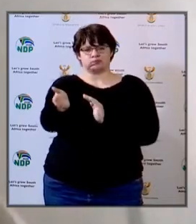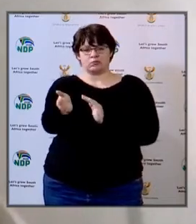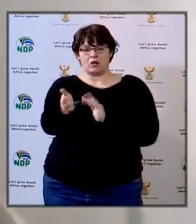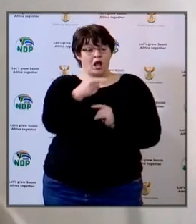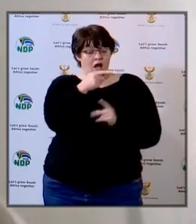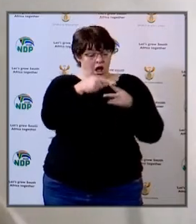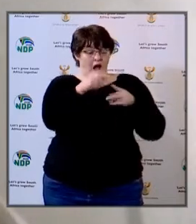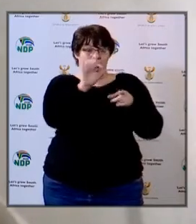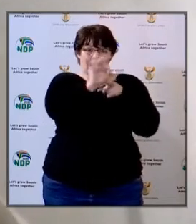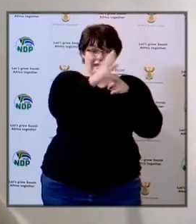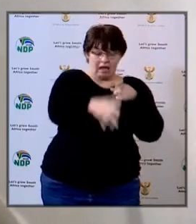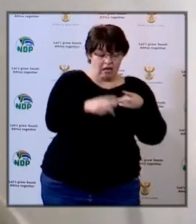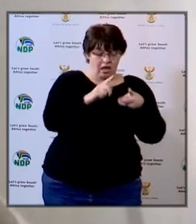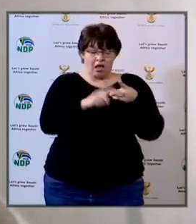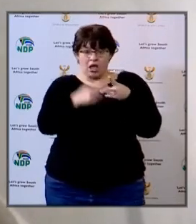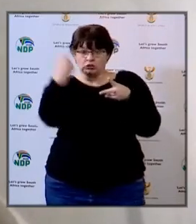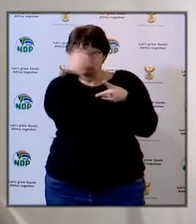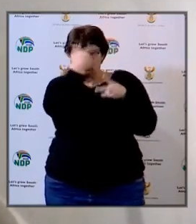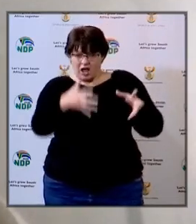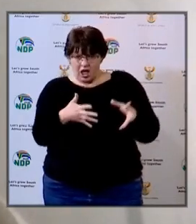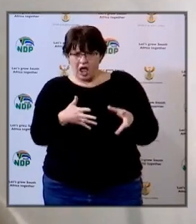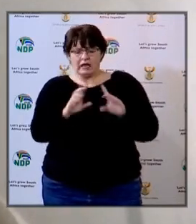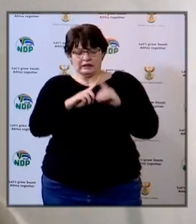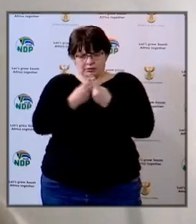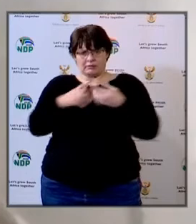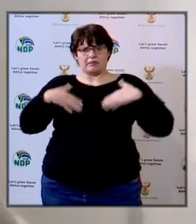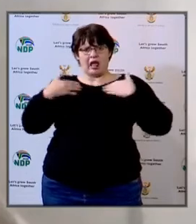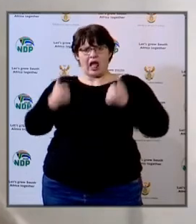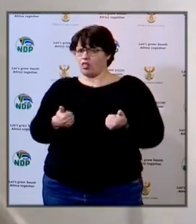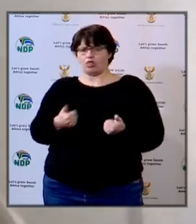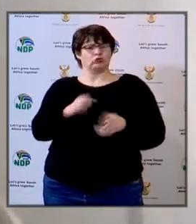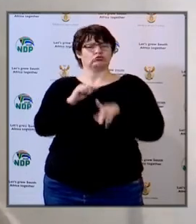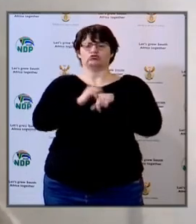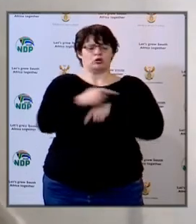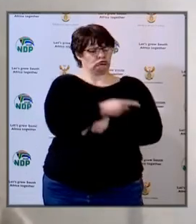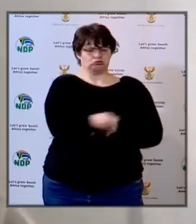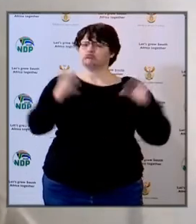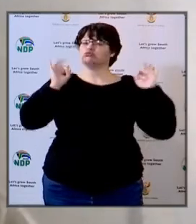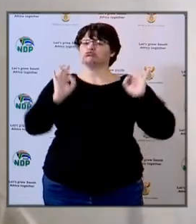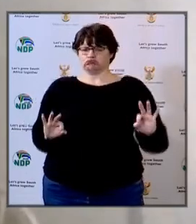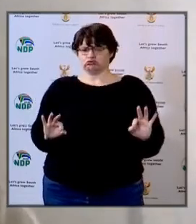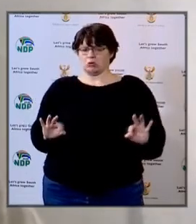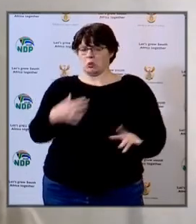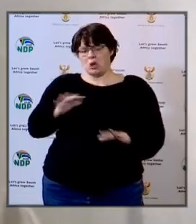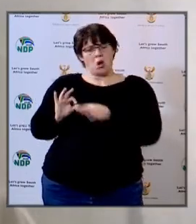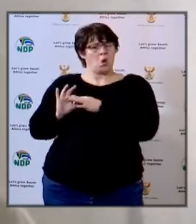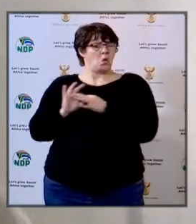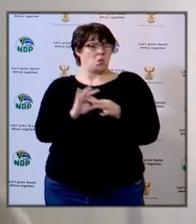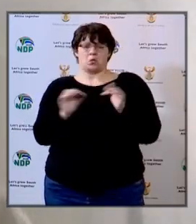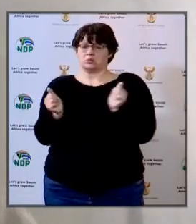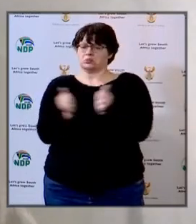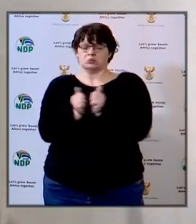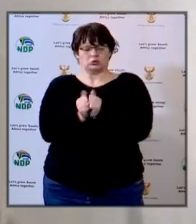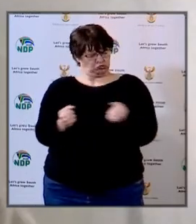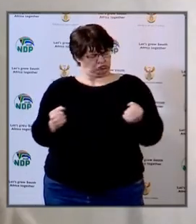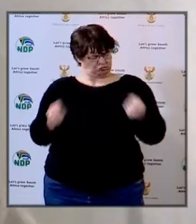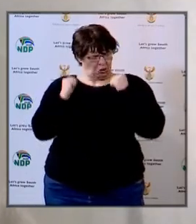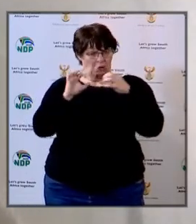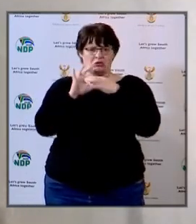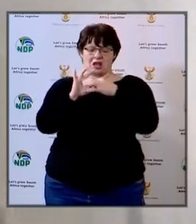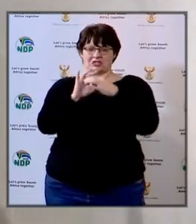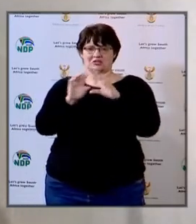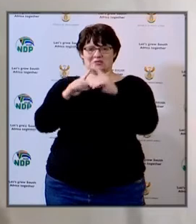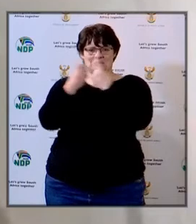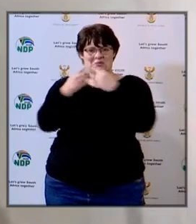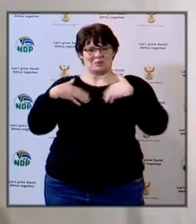they have also been trained already by the department of health our relationship with the department of health is very very strong